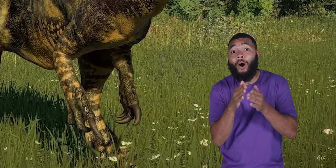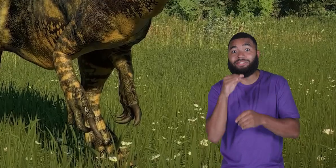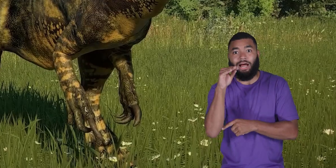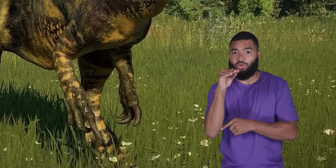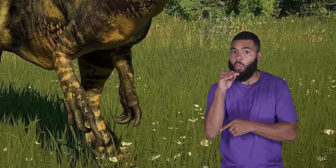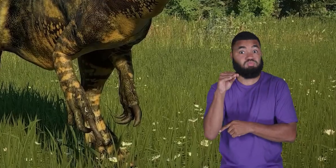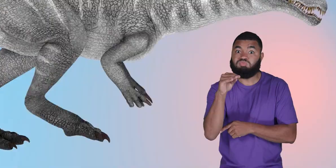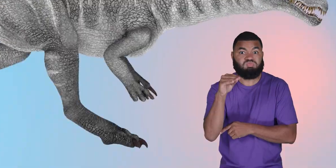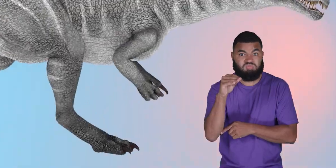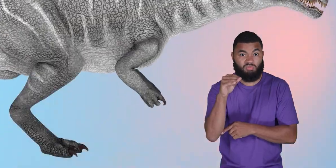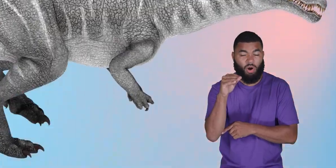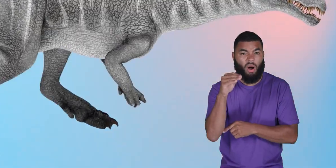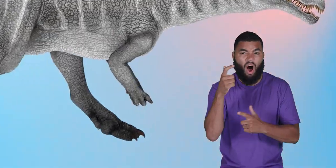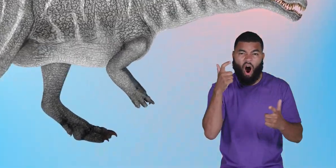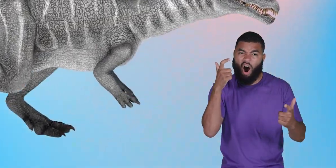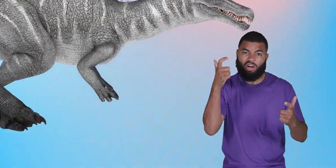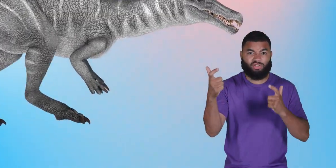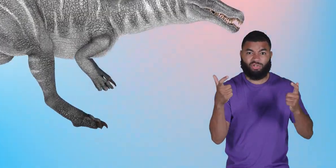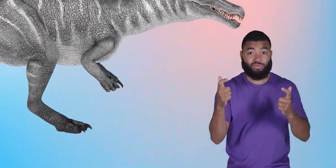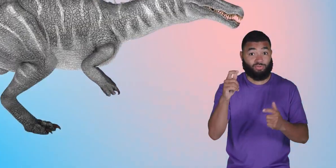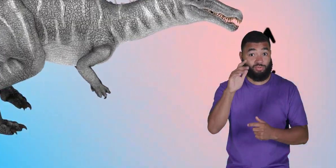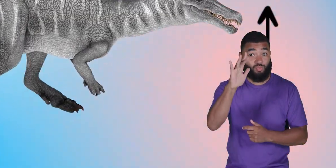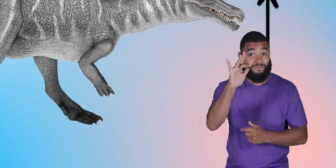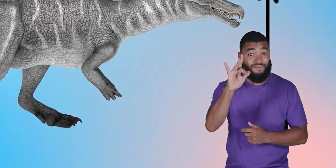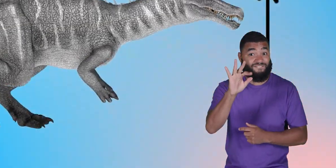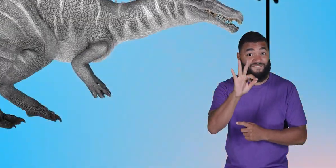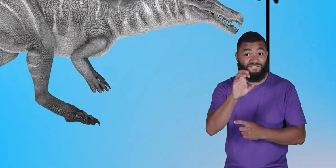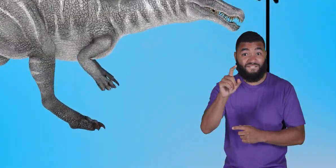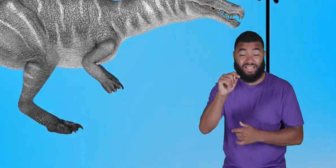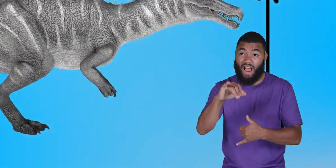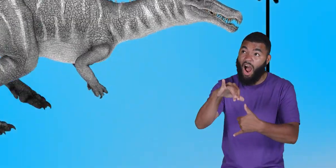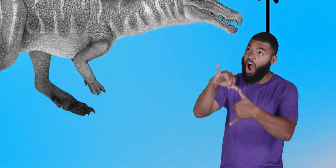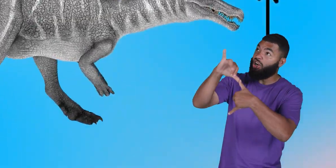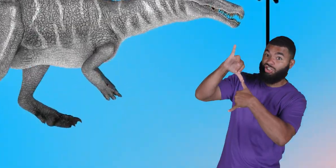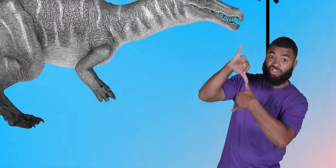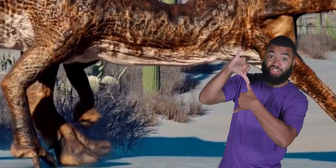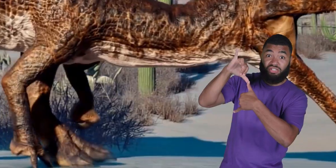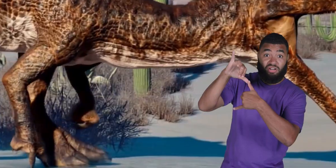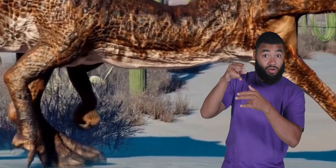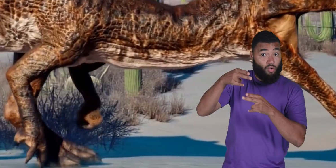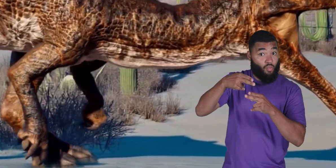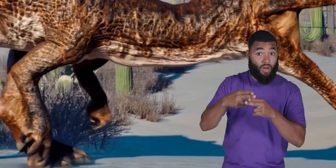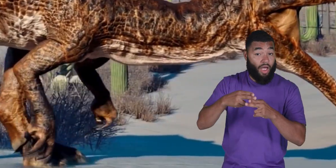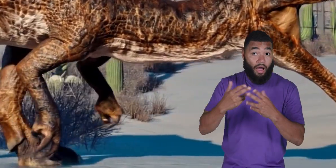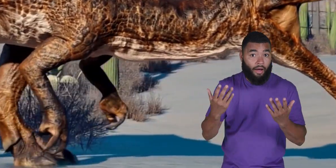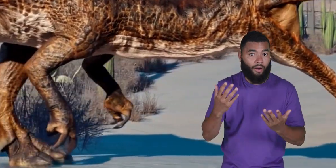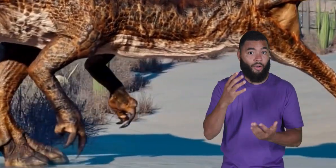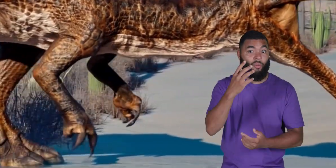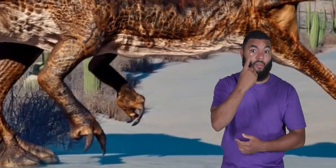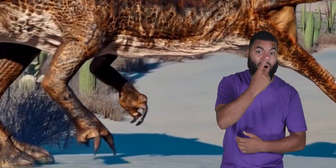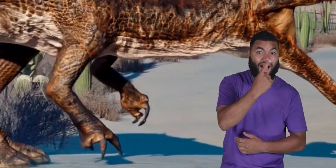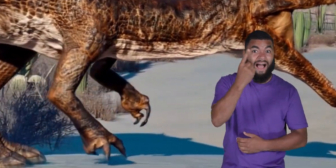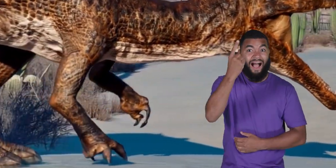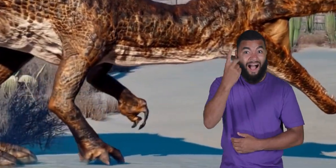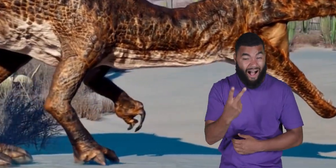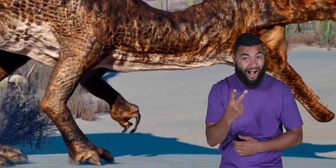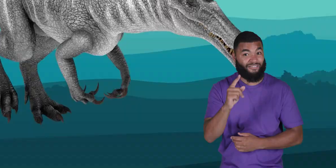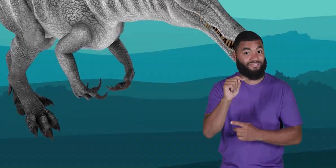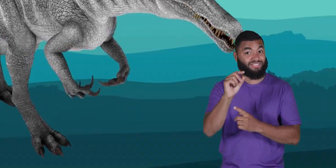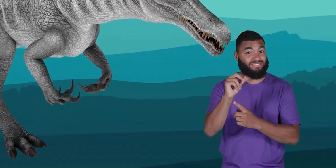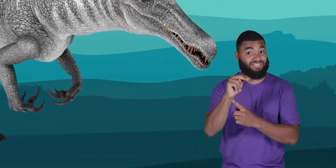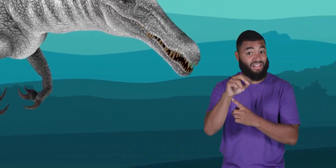dinosaur, though. The baryonyx grew to about 25 feet high. It weighed about one and a half tons.